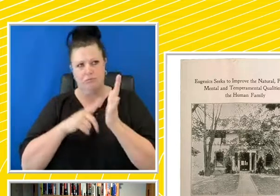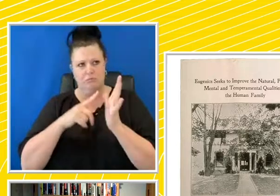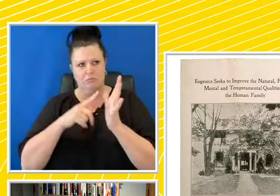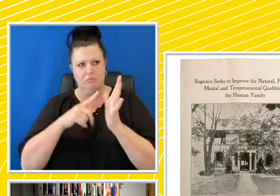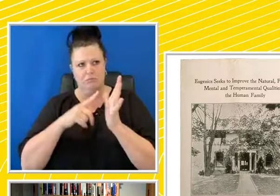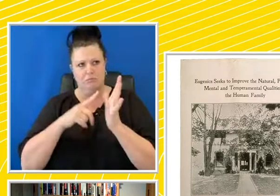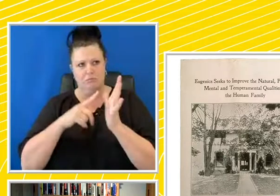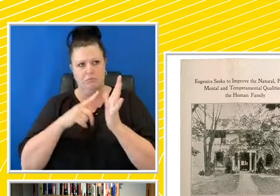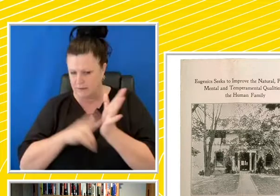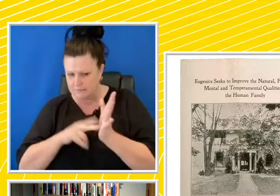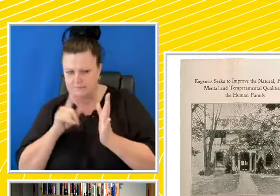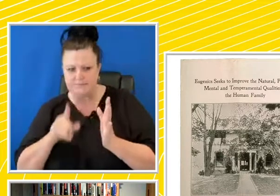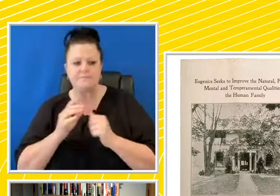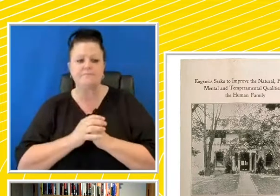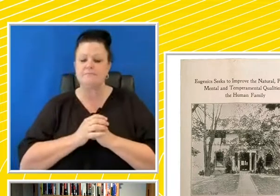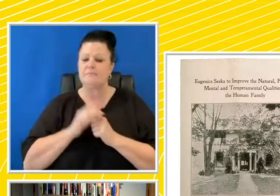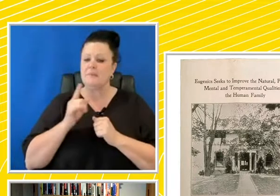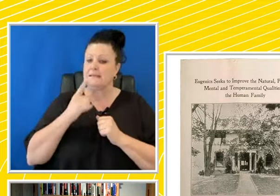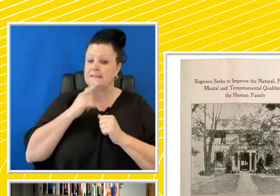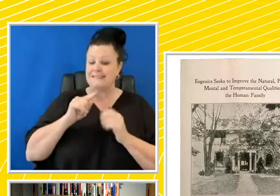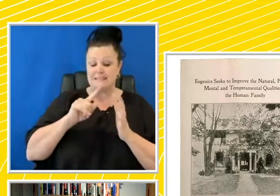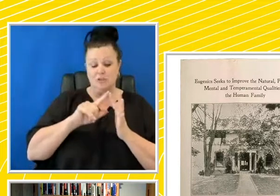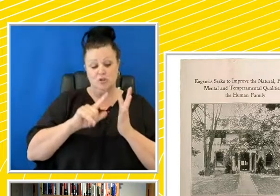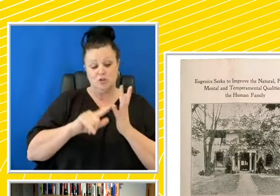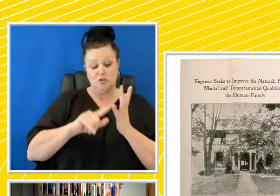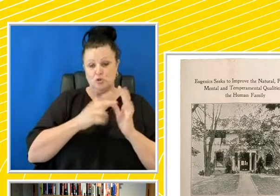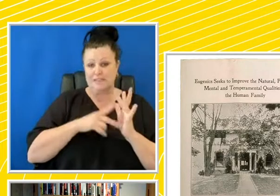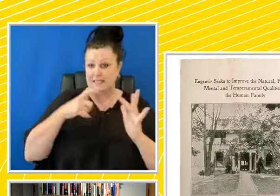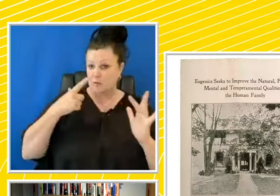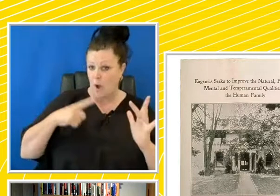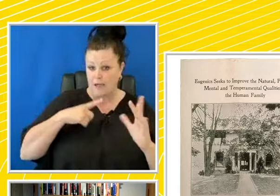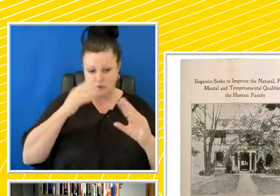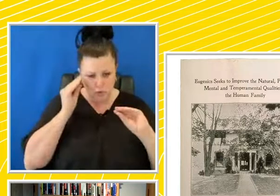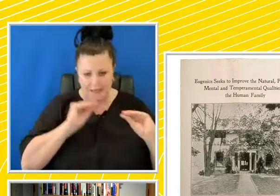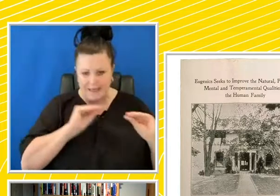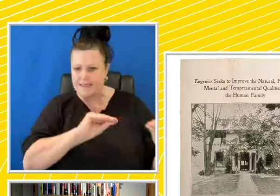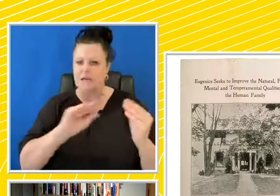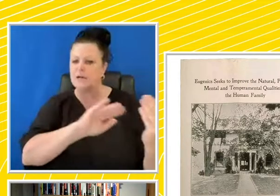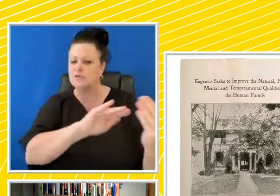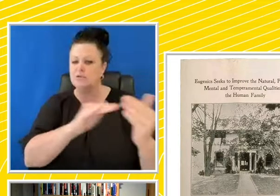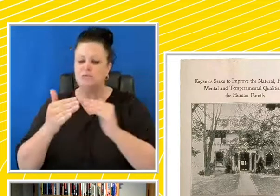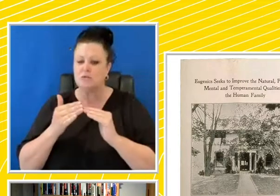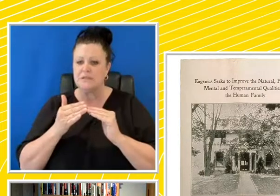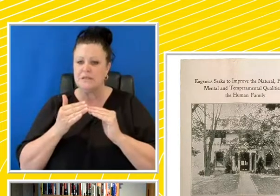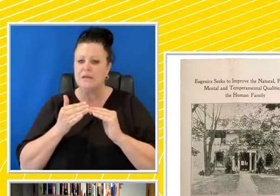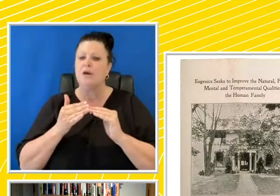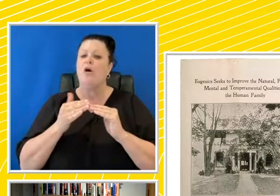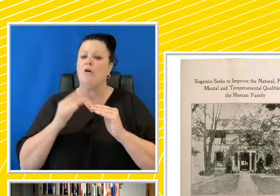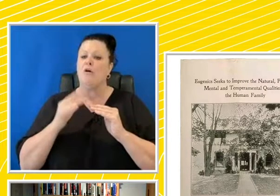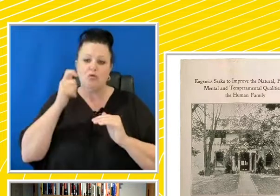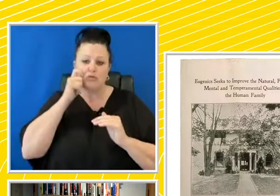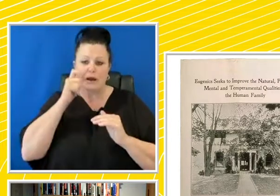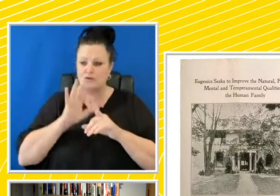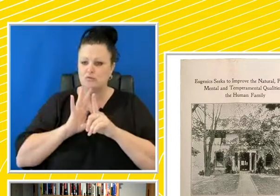basically, the principal business of eugenics is to educate organised society, where it will act within an eye to racial progress,